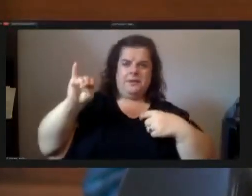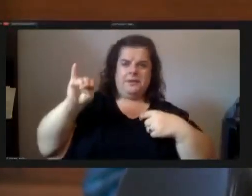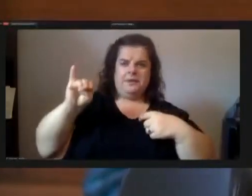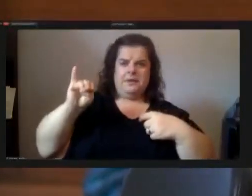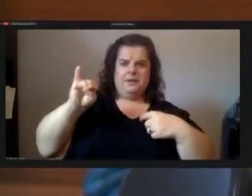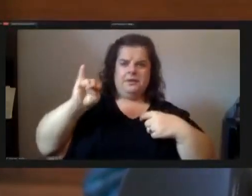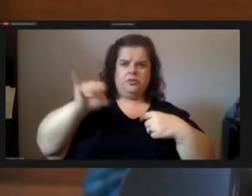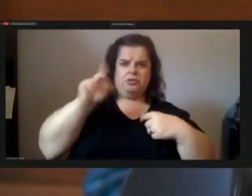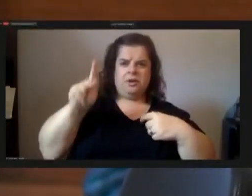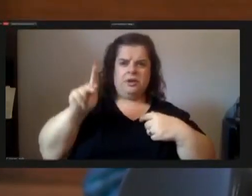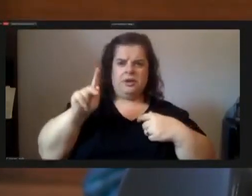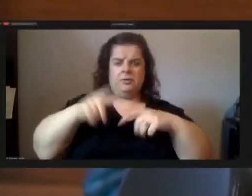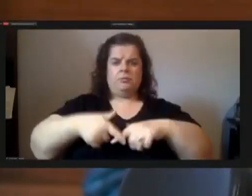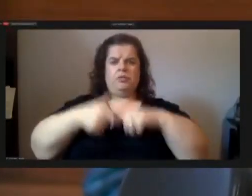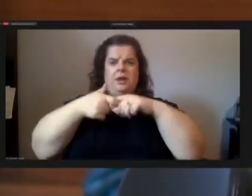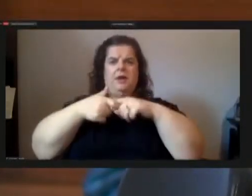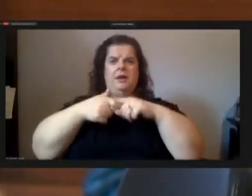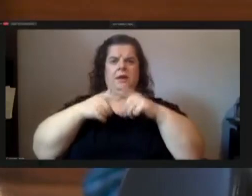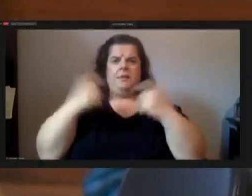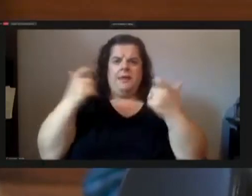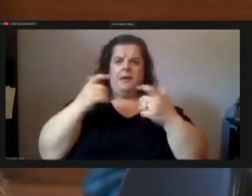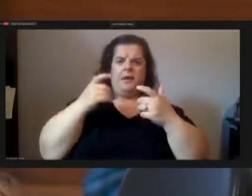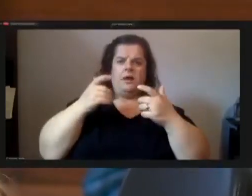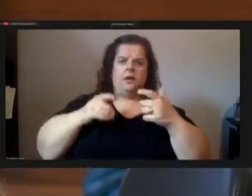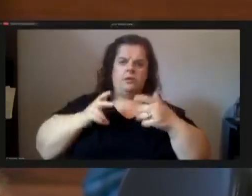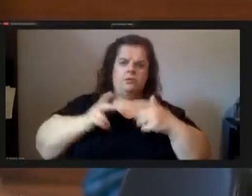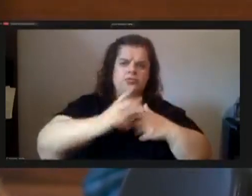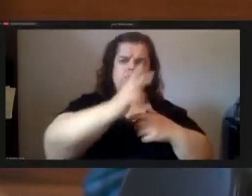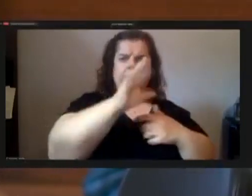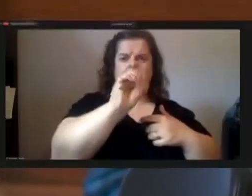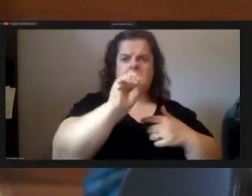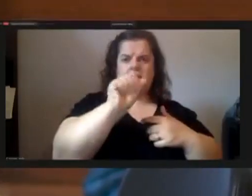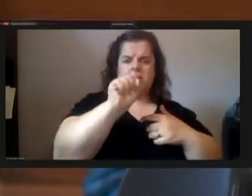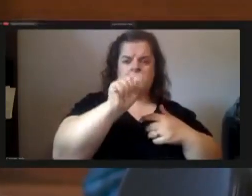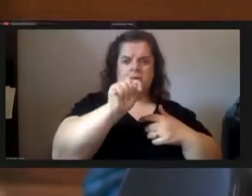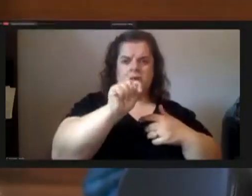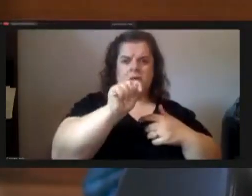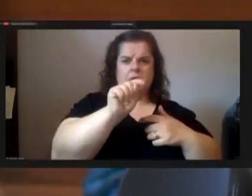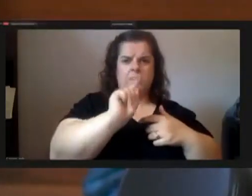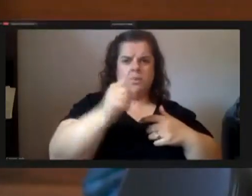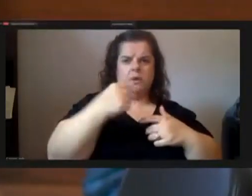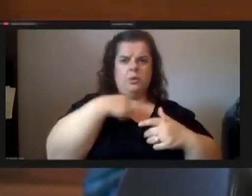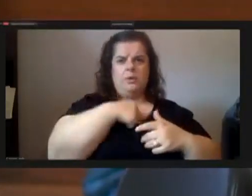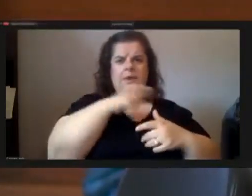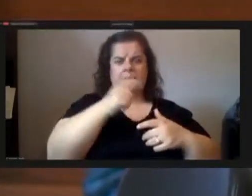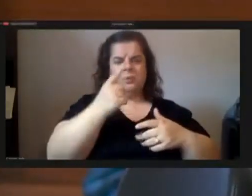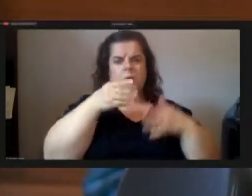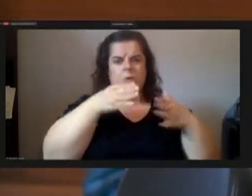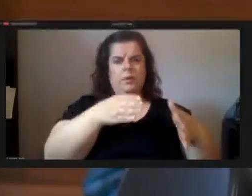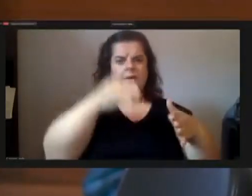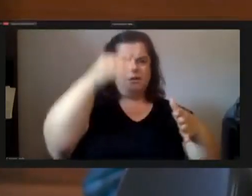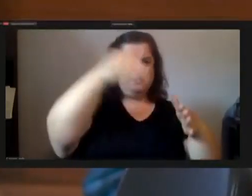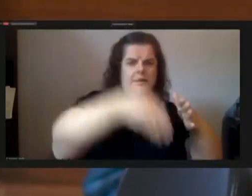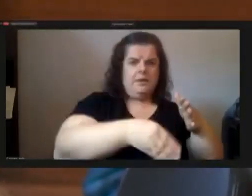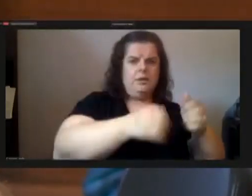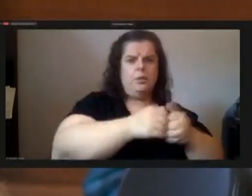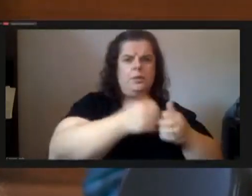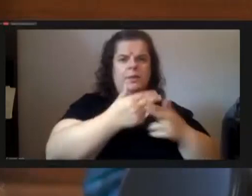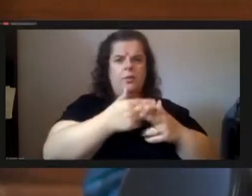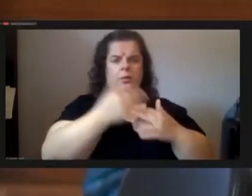big rig came up coast where we needed to be one way only going down with a weight limit